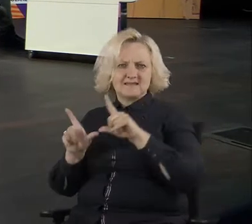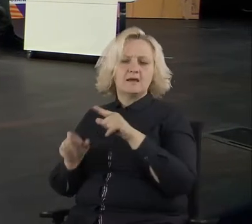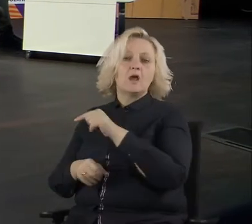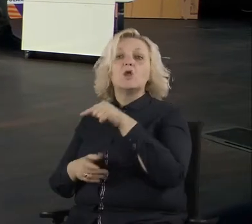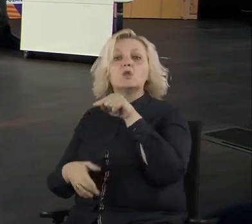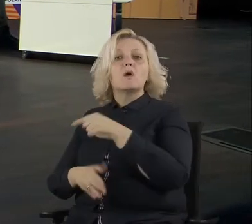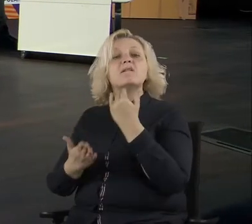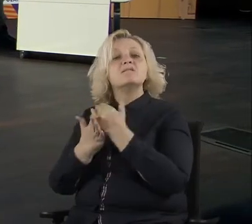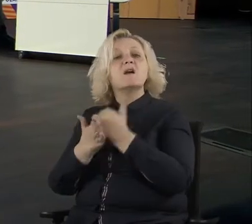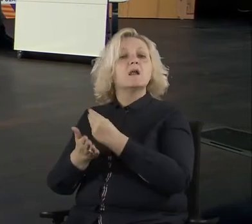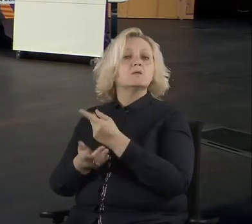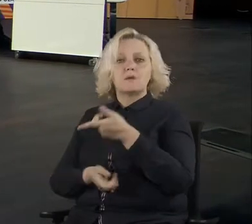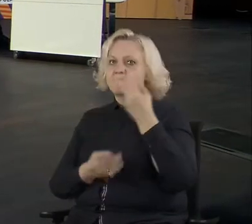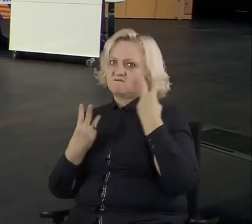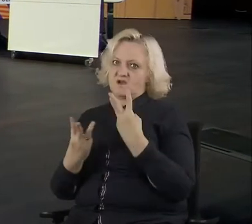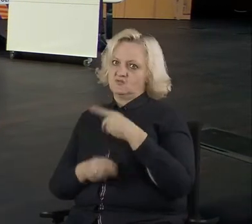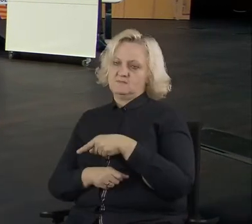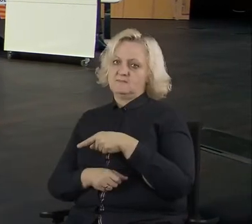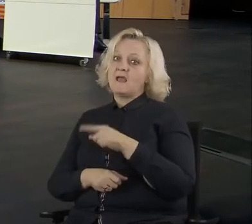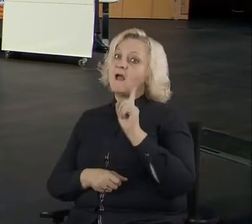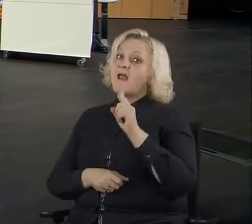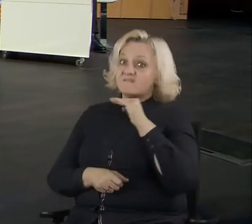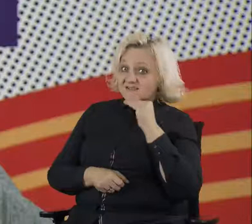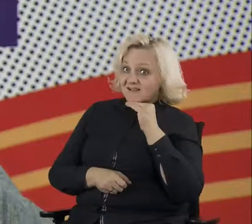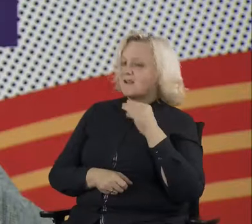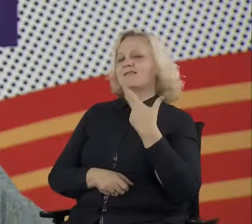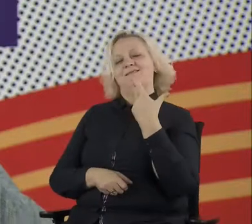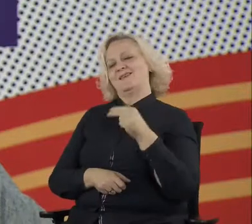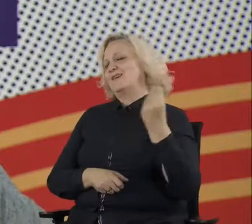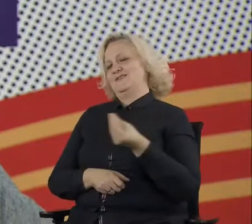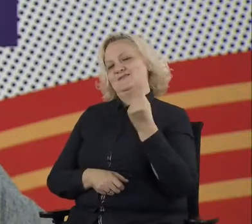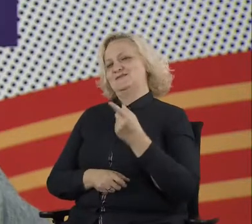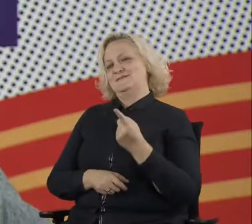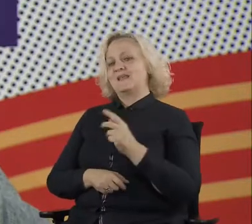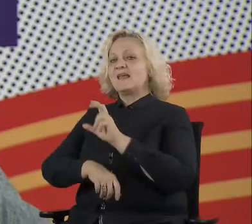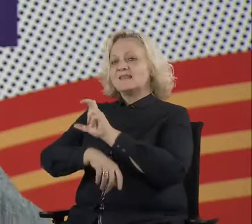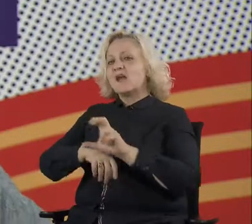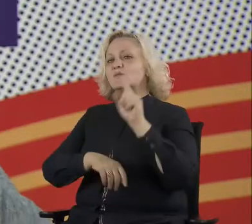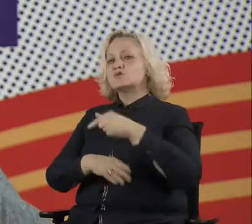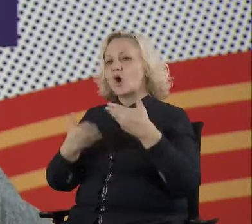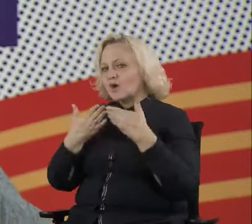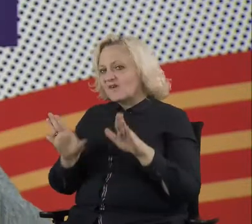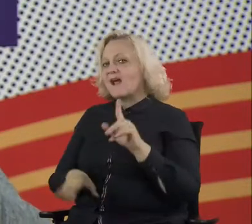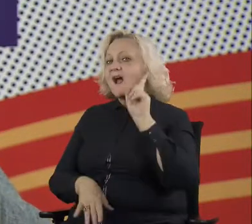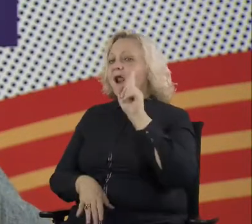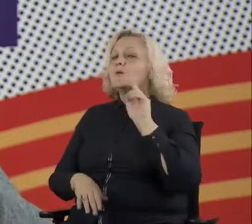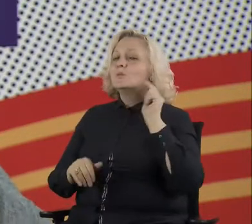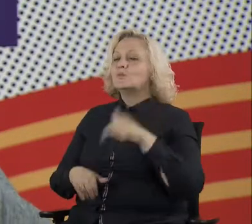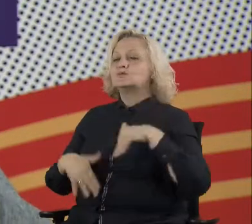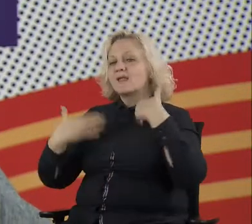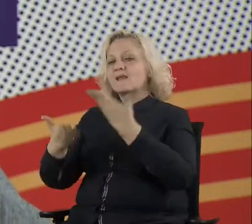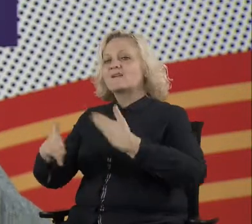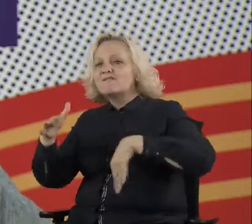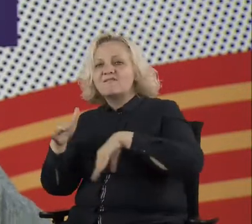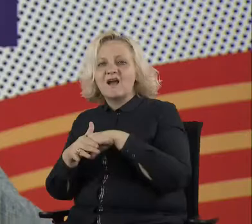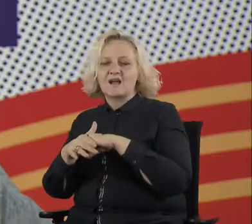sufficient. Like, of course, the technology has to be open, but also we have to warranty the practices of the technology. So that's the